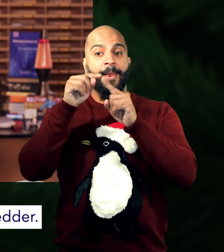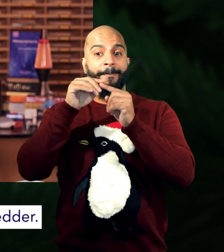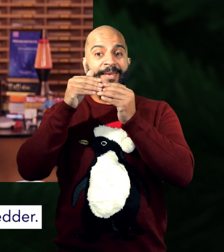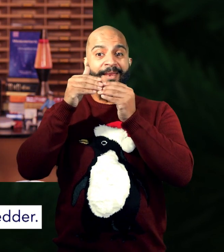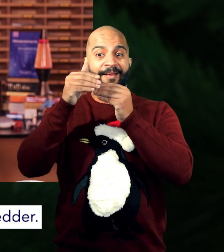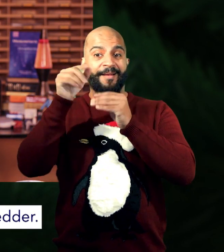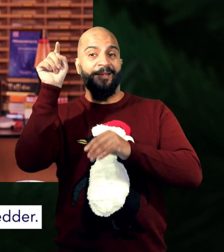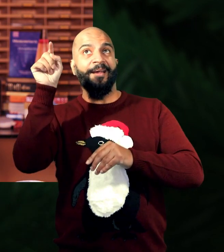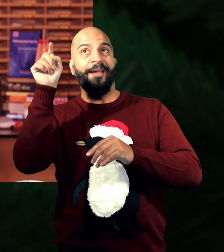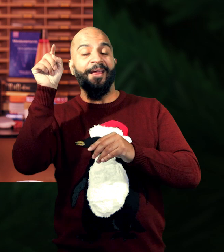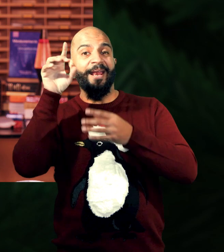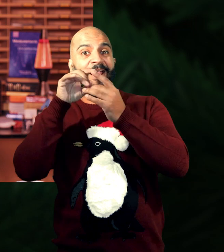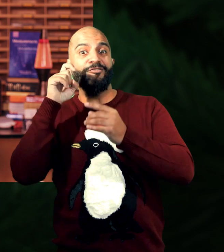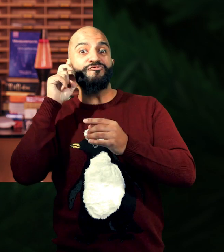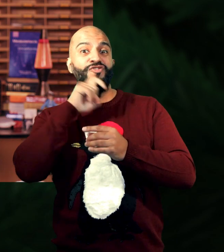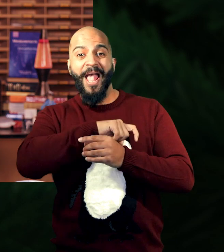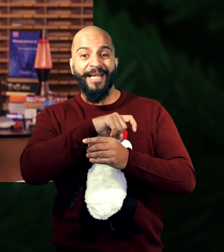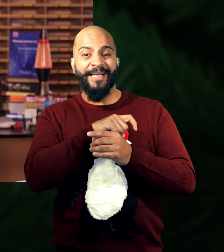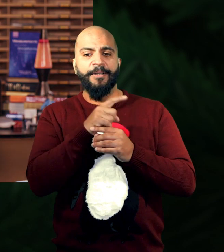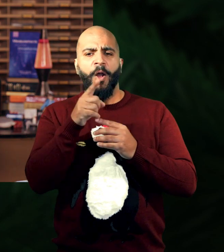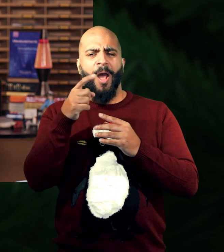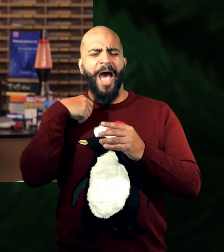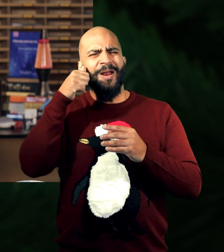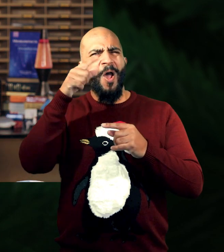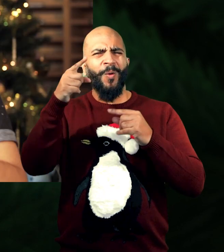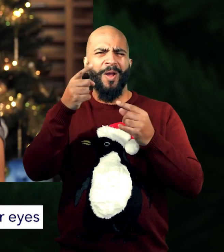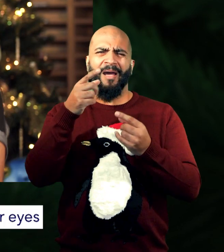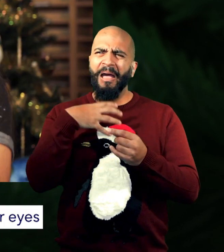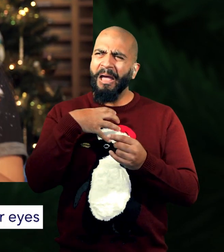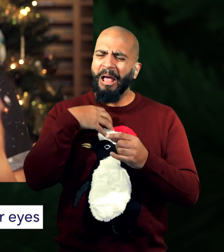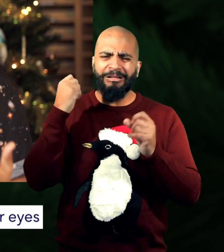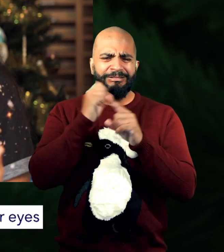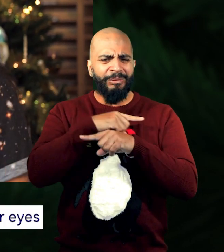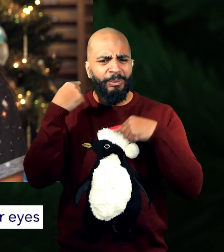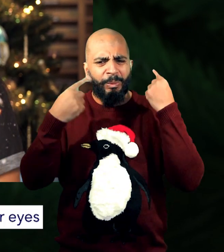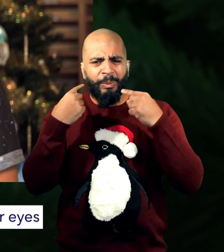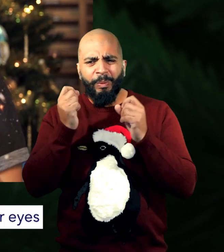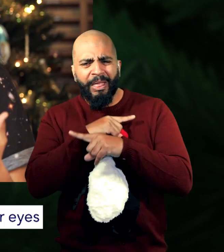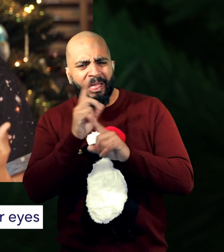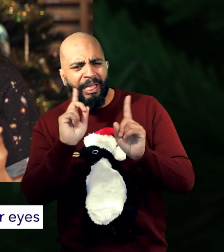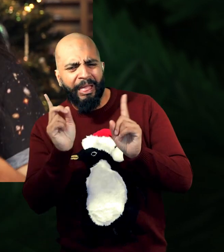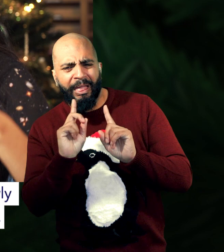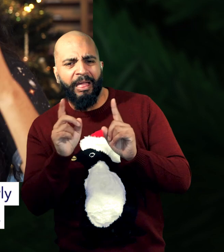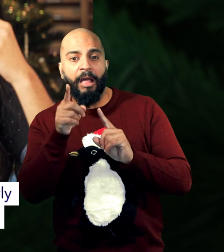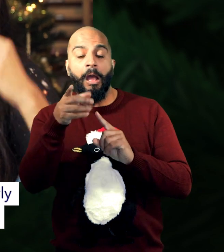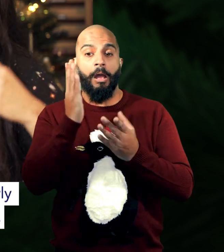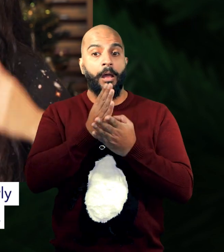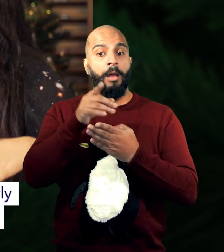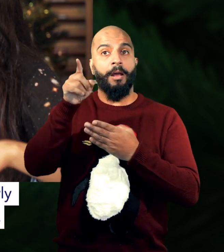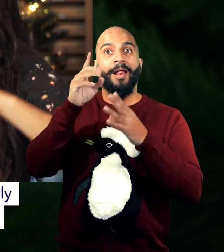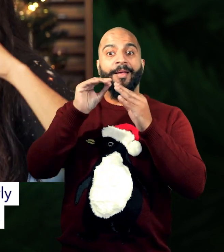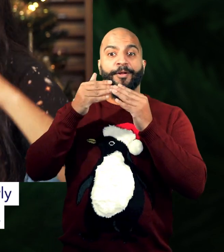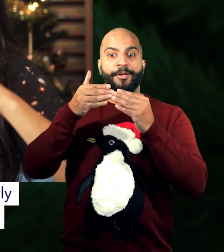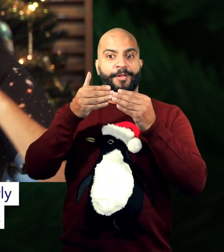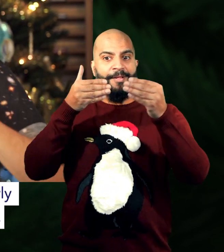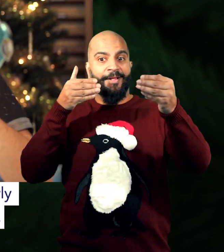it gets a little bit redder. Now, I know this sounds a bit weird, but the reason why we never see it happening with our eyes is because most things